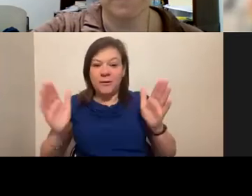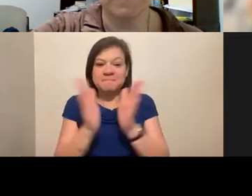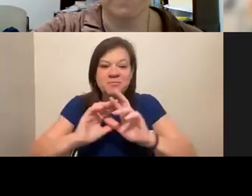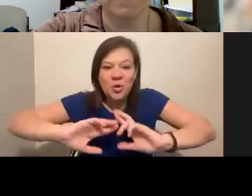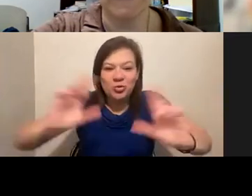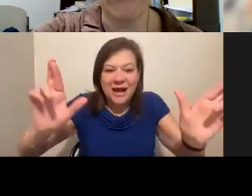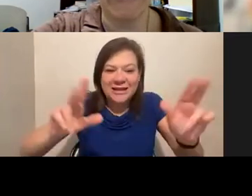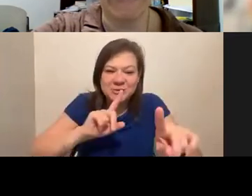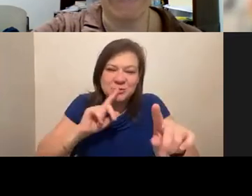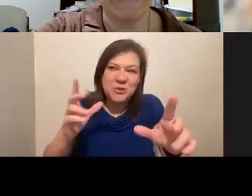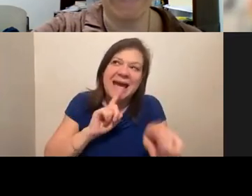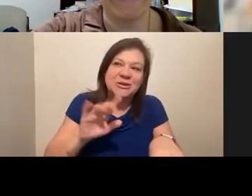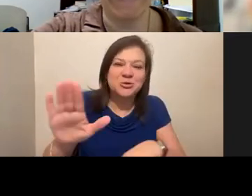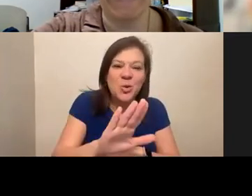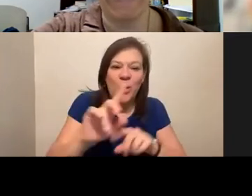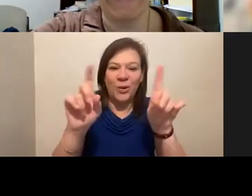take your calls.